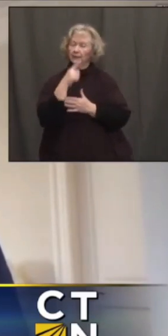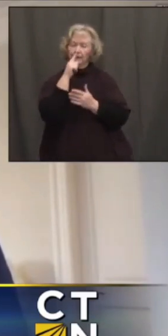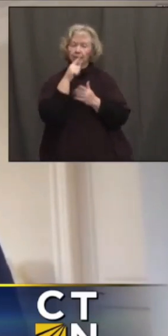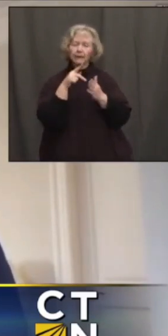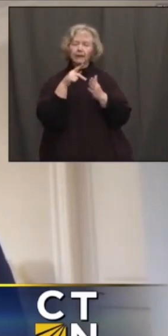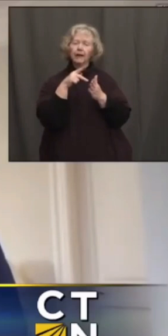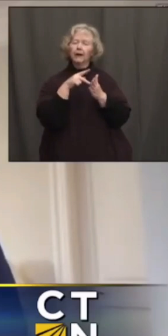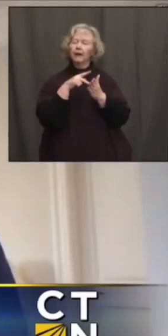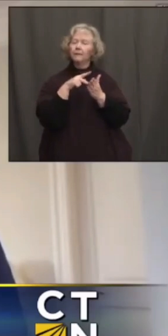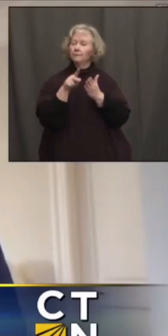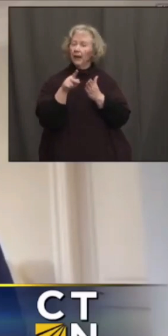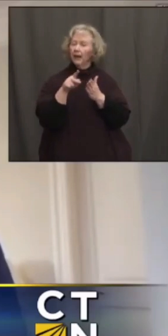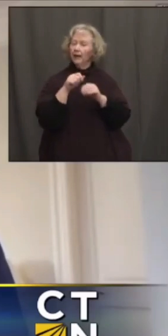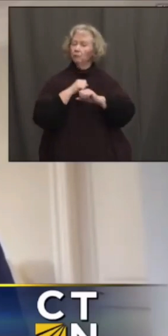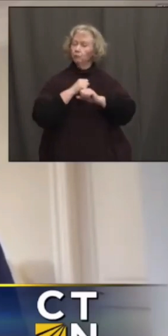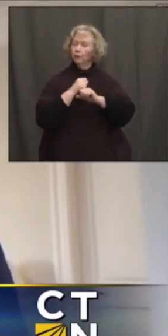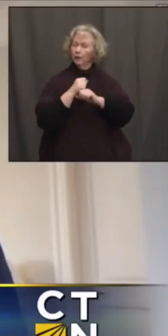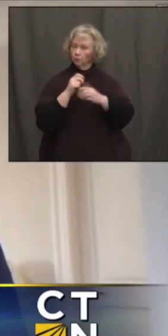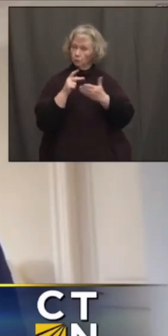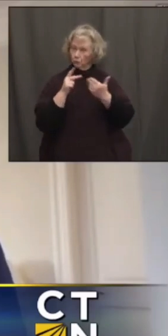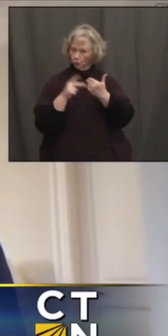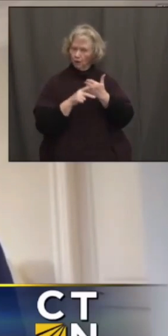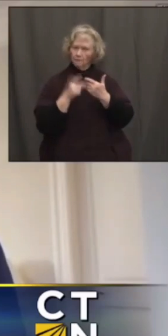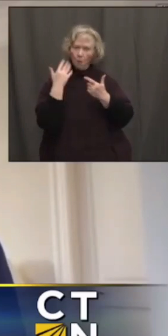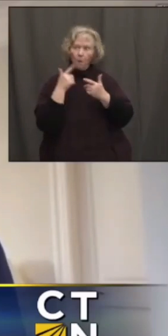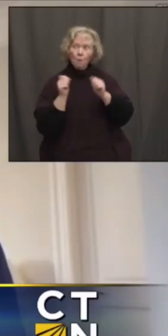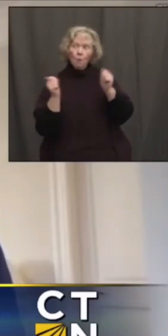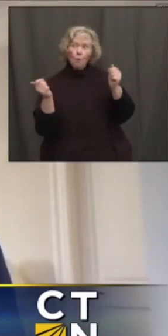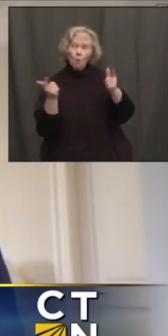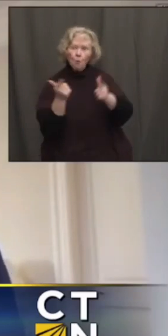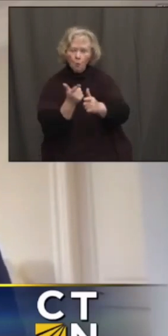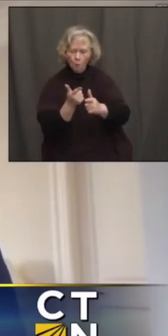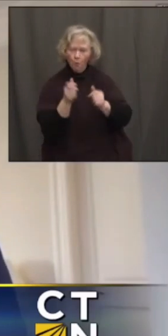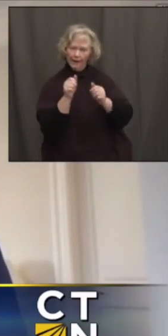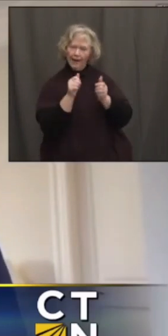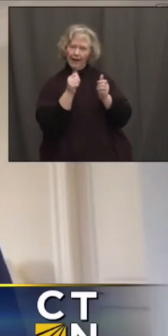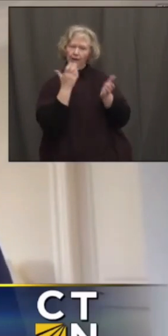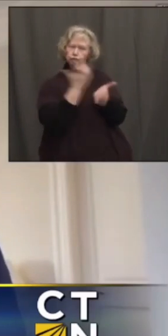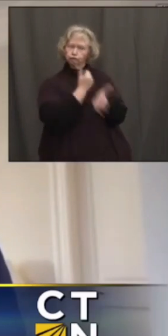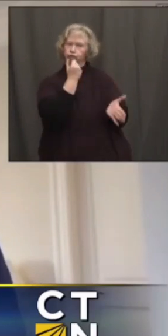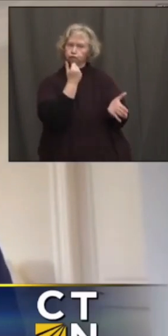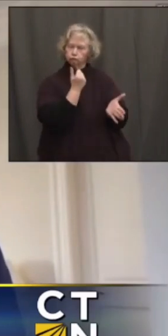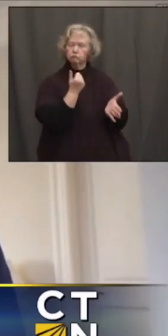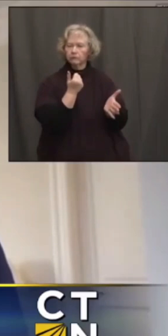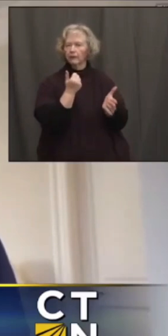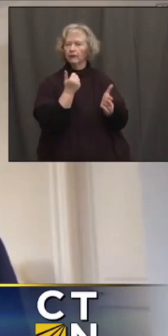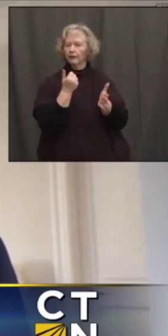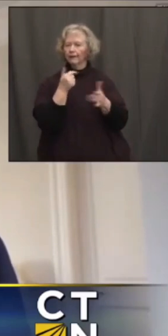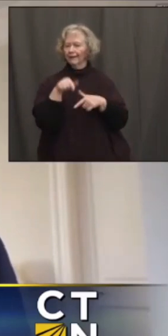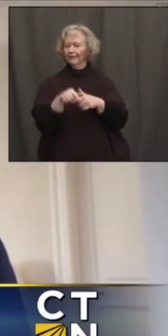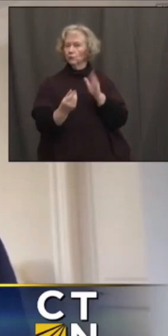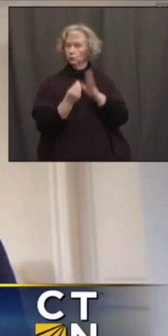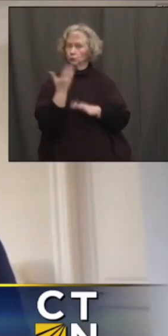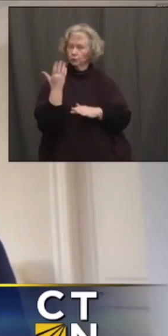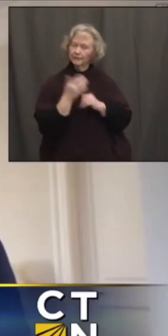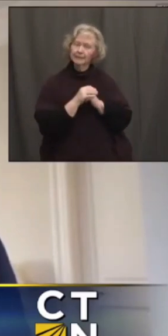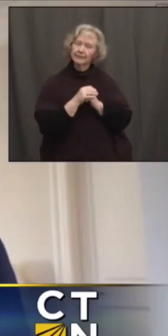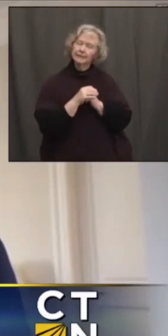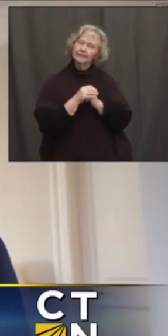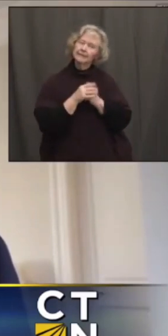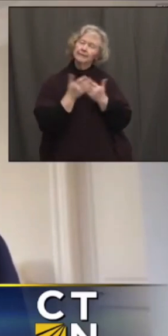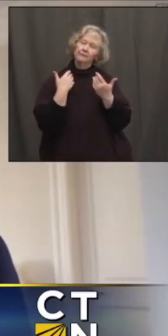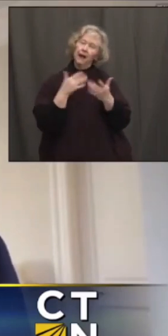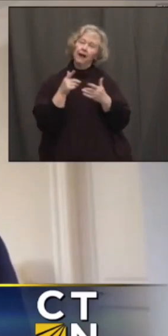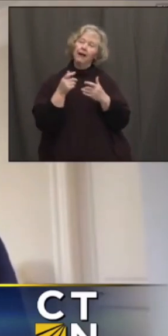taken part in, that you will see a lot, if not all of them, reopen this spring. We're not going to know the full extent of the permanent